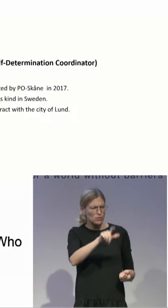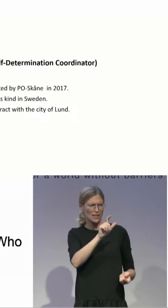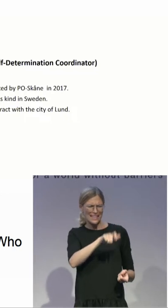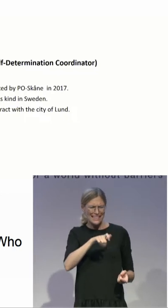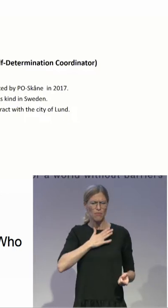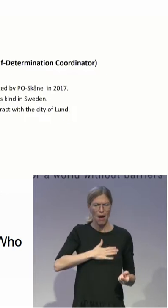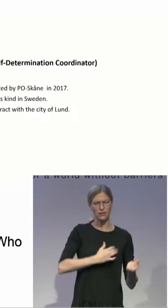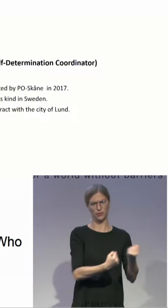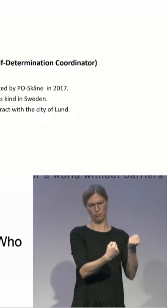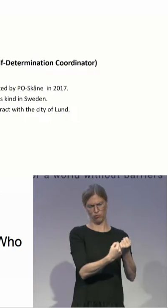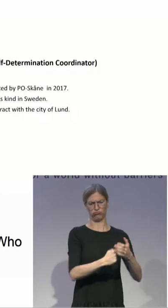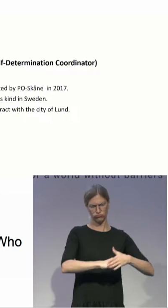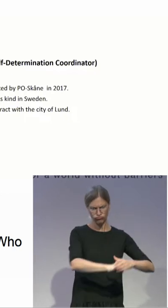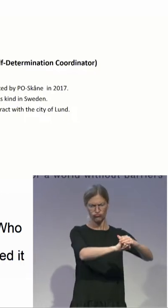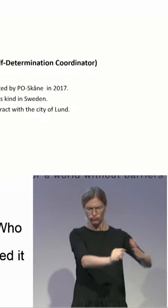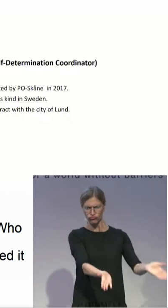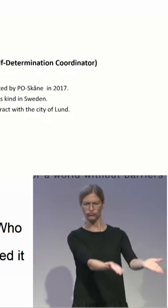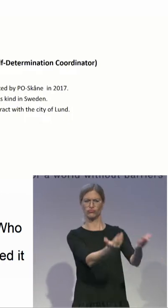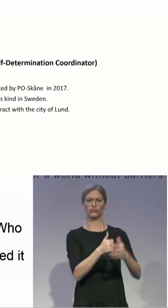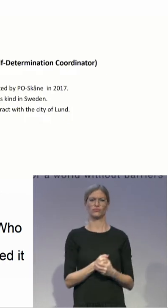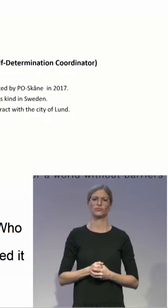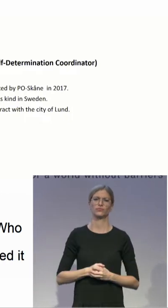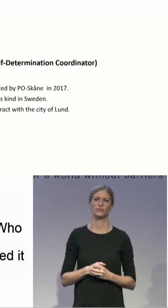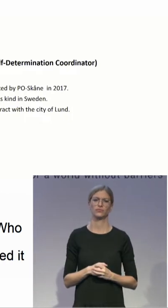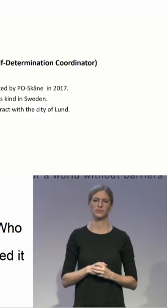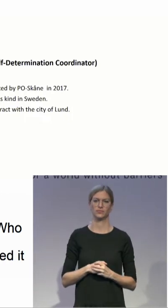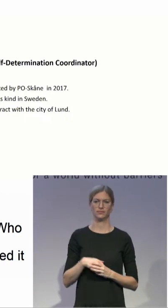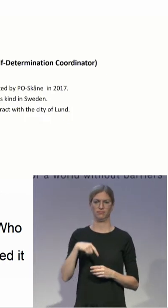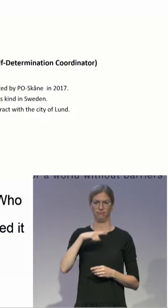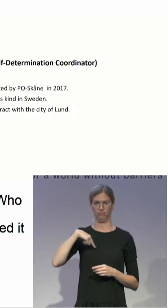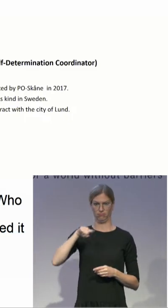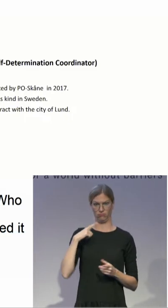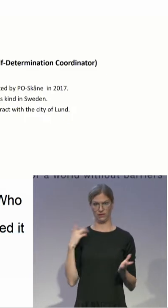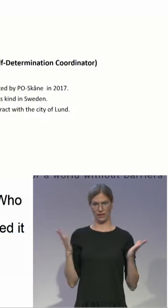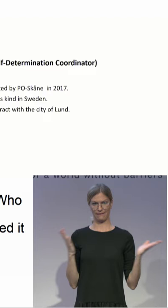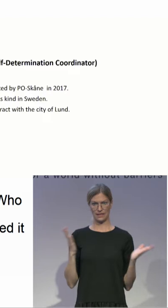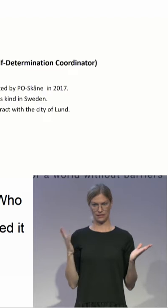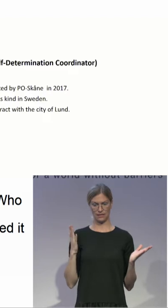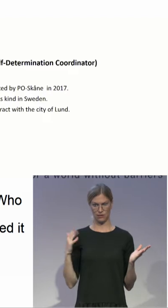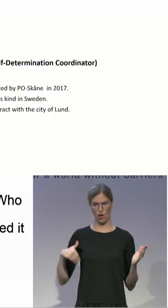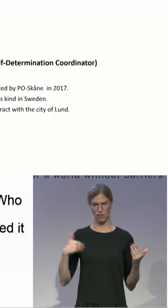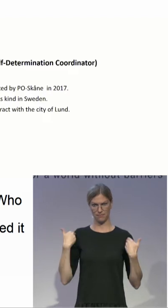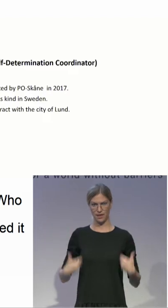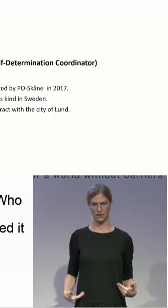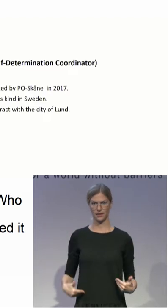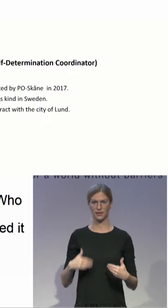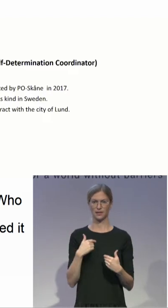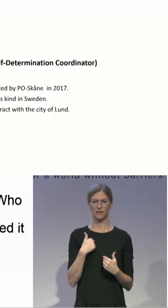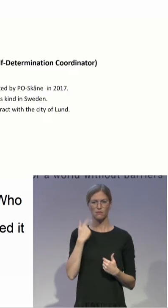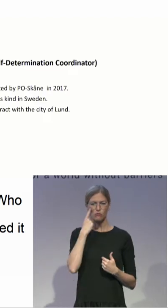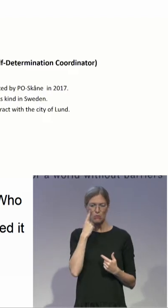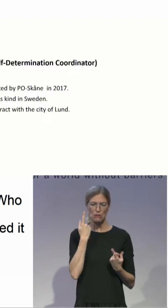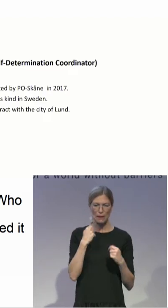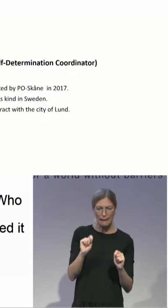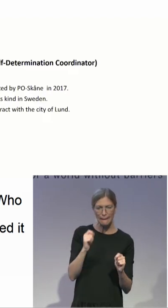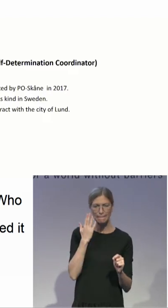Oh, that is another one. In our service with personal ombudsmen, the most important thing has been to develop ways to work which